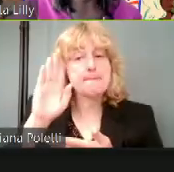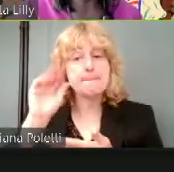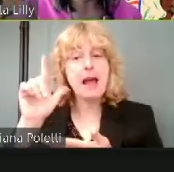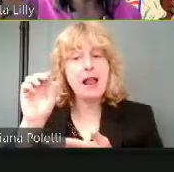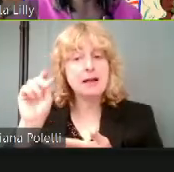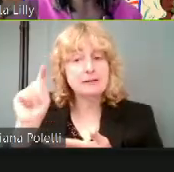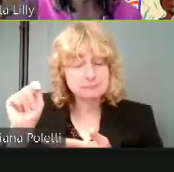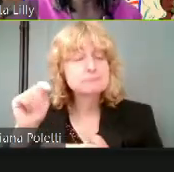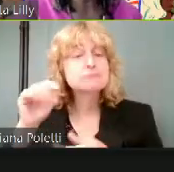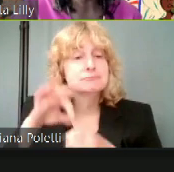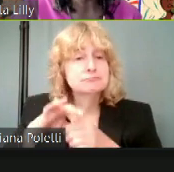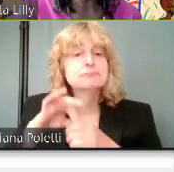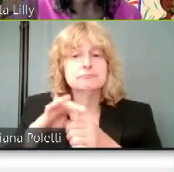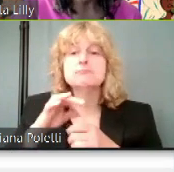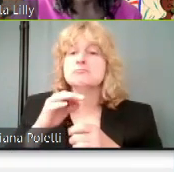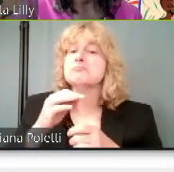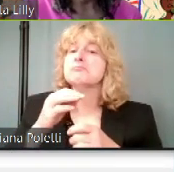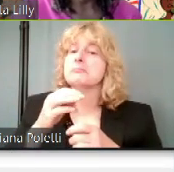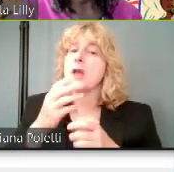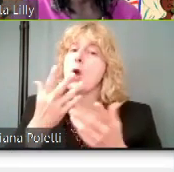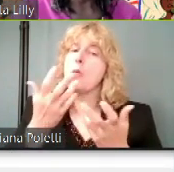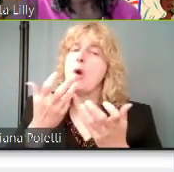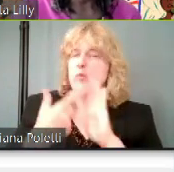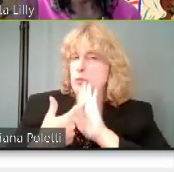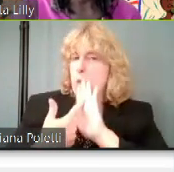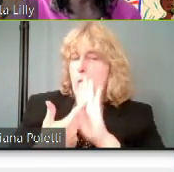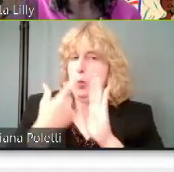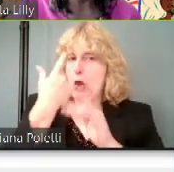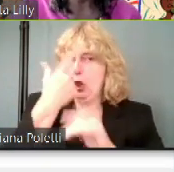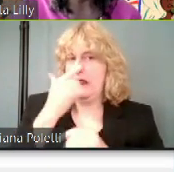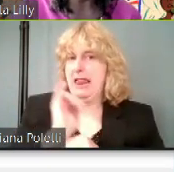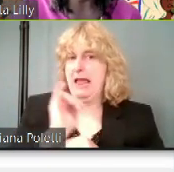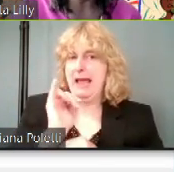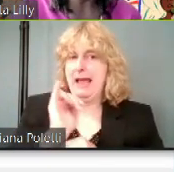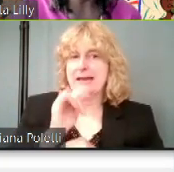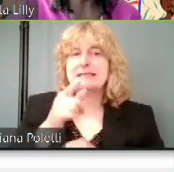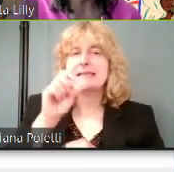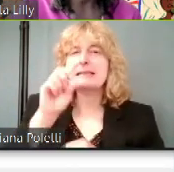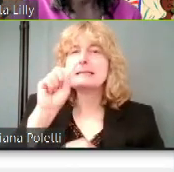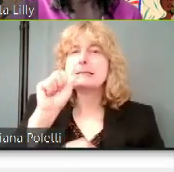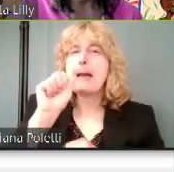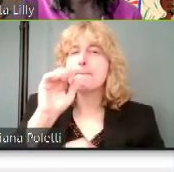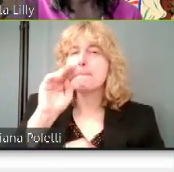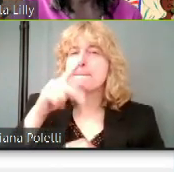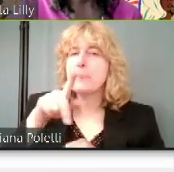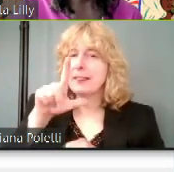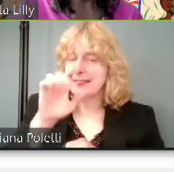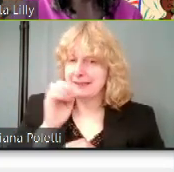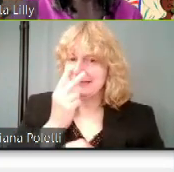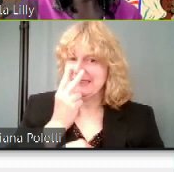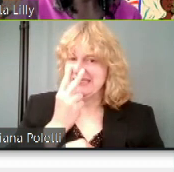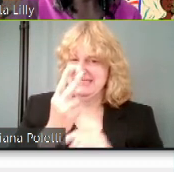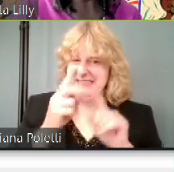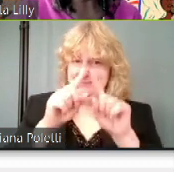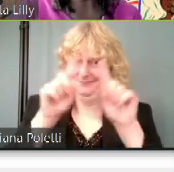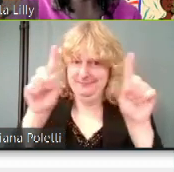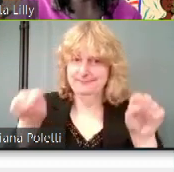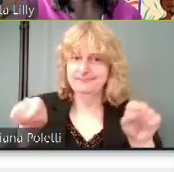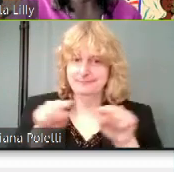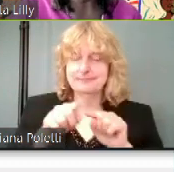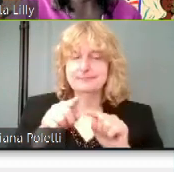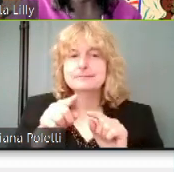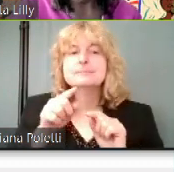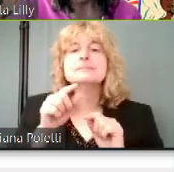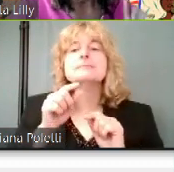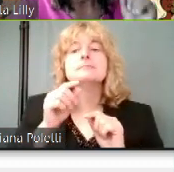of what that ballot looks like. If we can pull that up, yes. Now, families, there's a couple things to keep